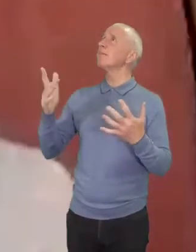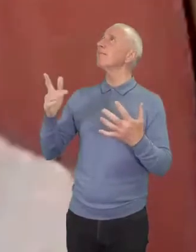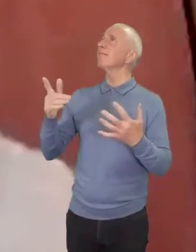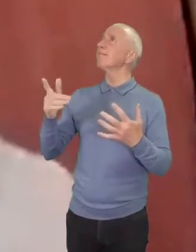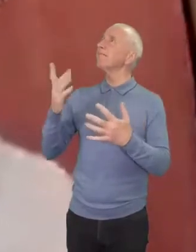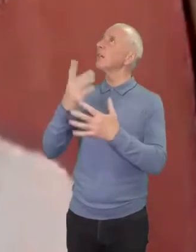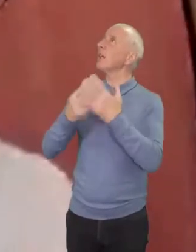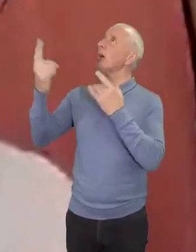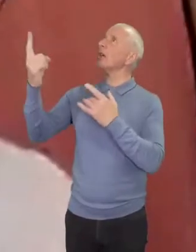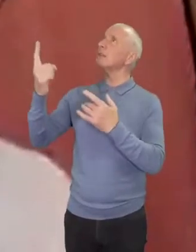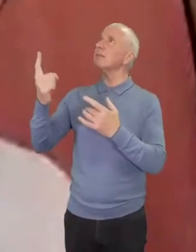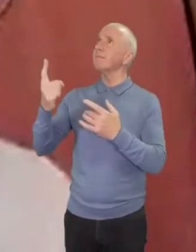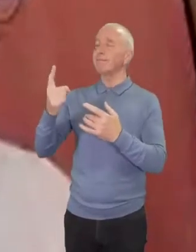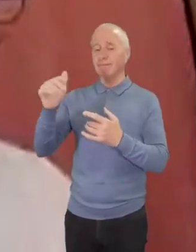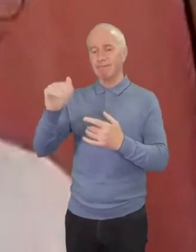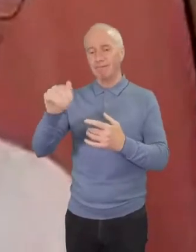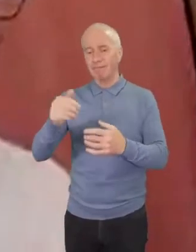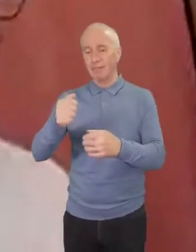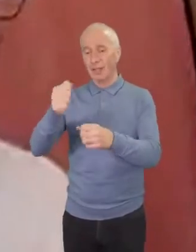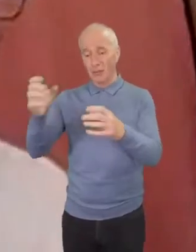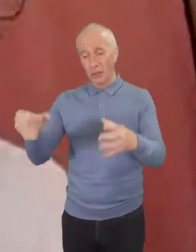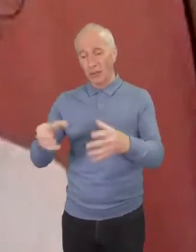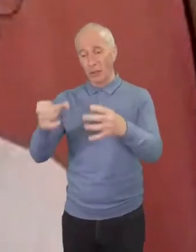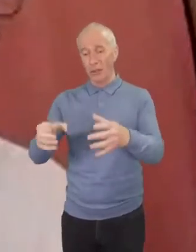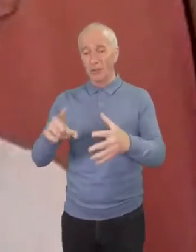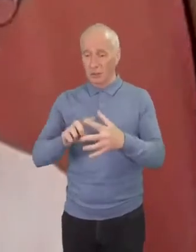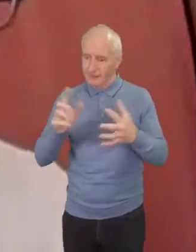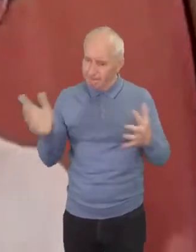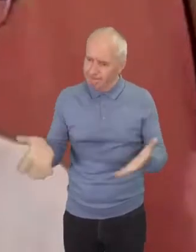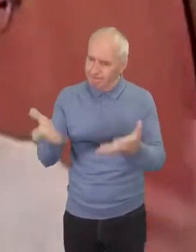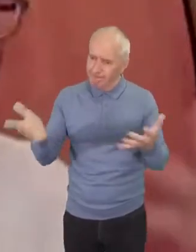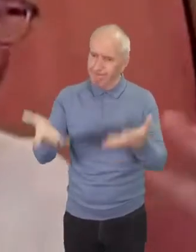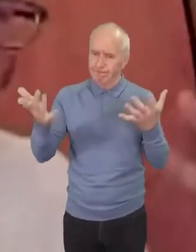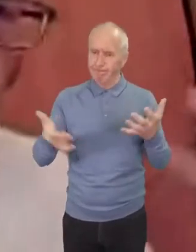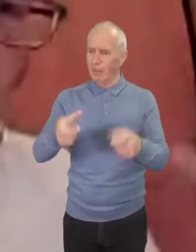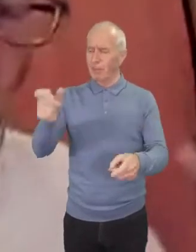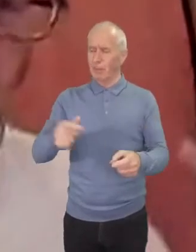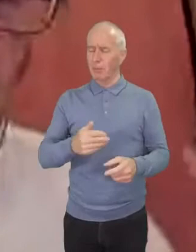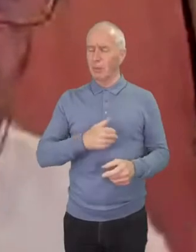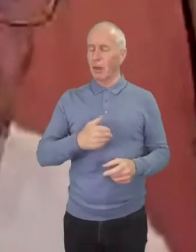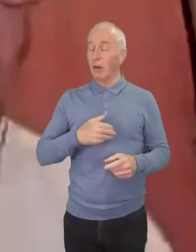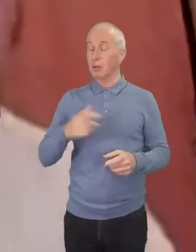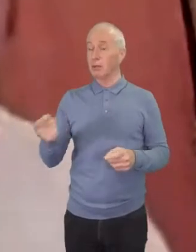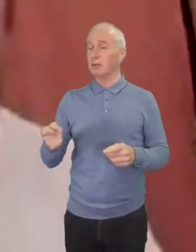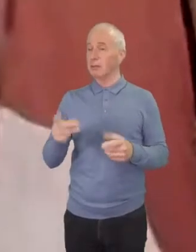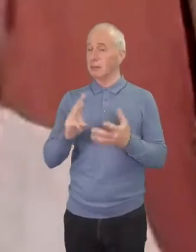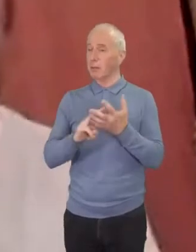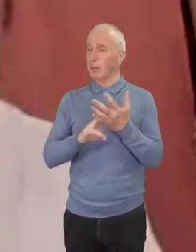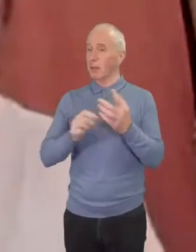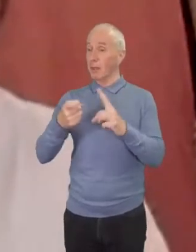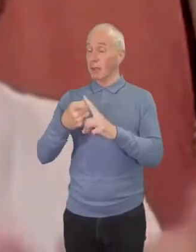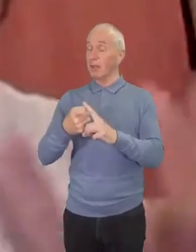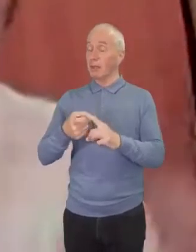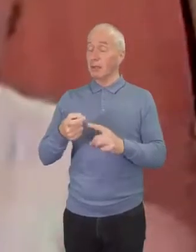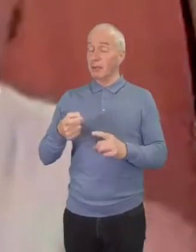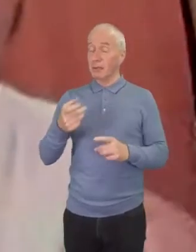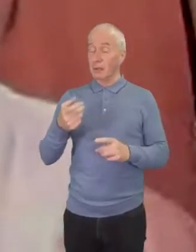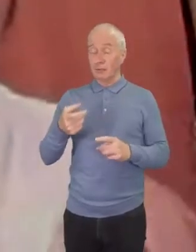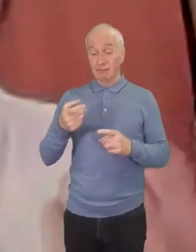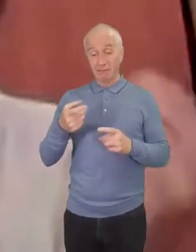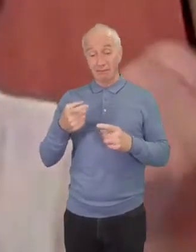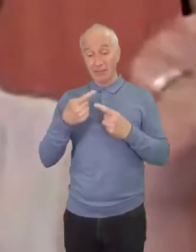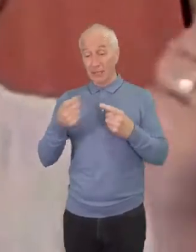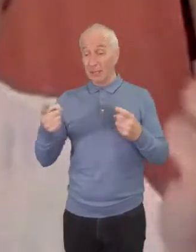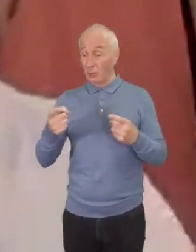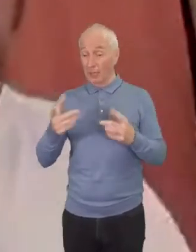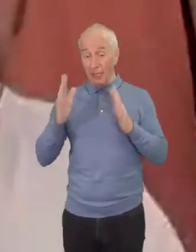people's hearts and and dr king um you know did this so well and he and he said that our job is to expose injustice